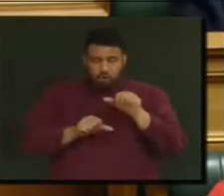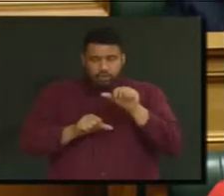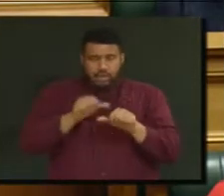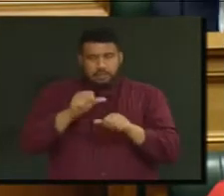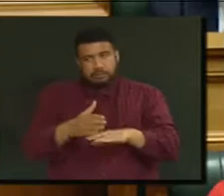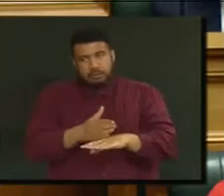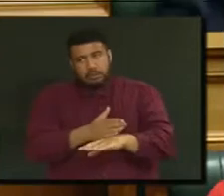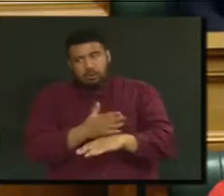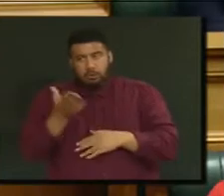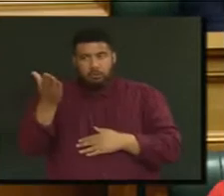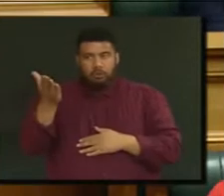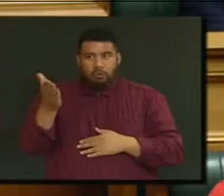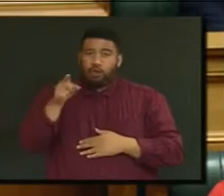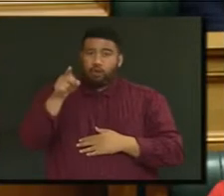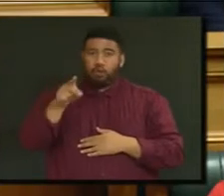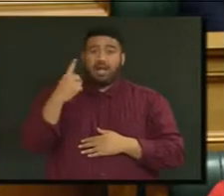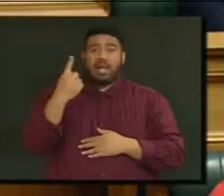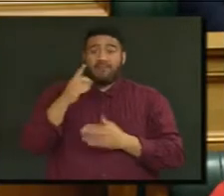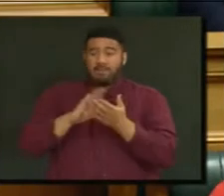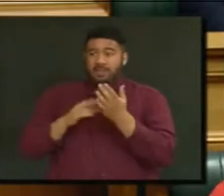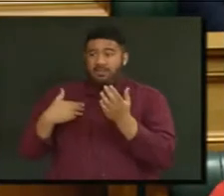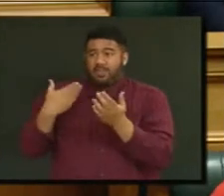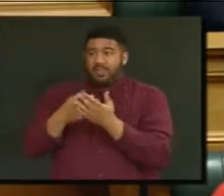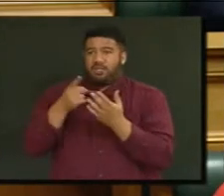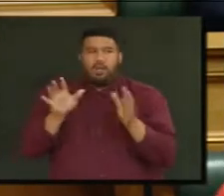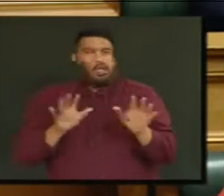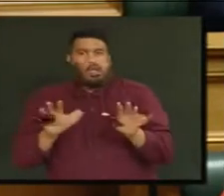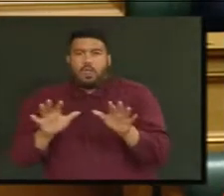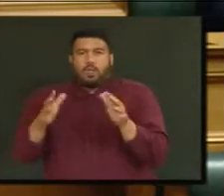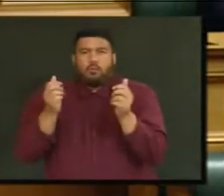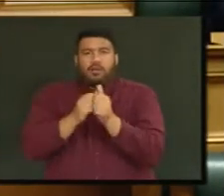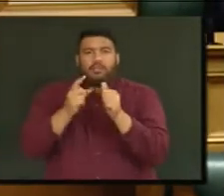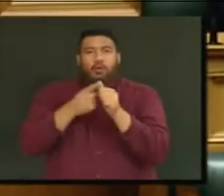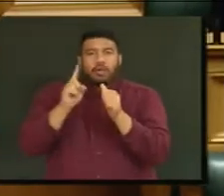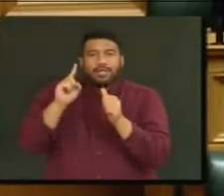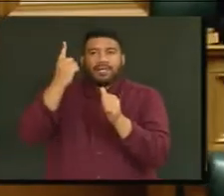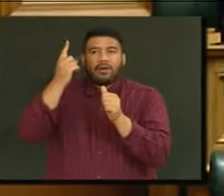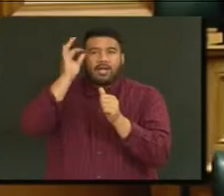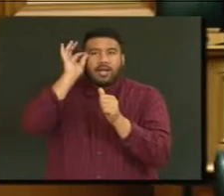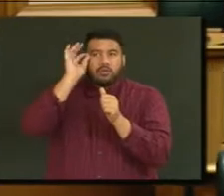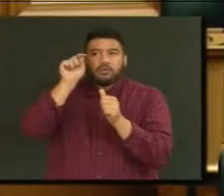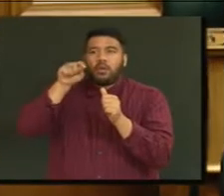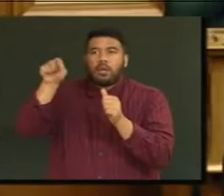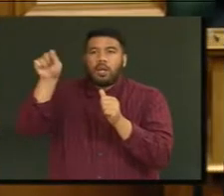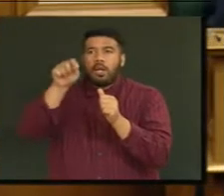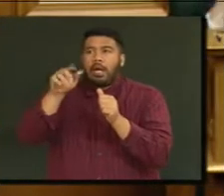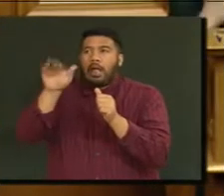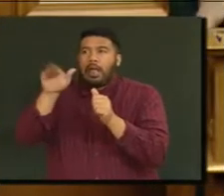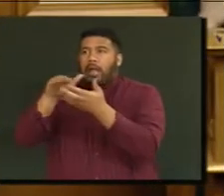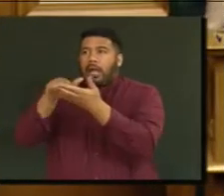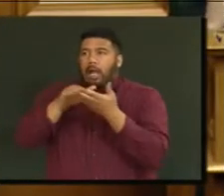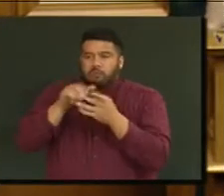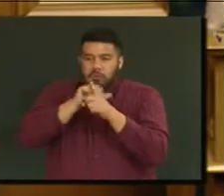the last 11 months scrambling around with Auckland Council officials, trying to salvage a policy